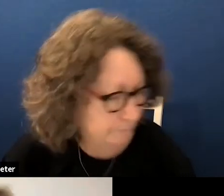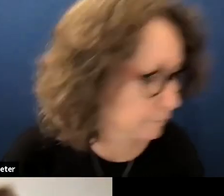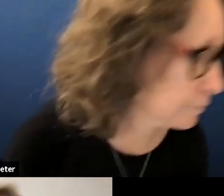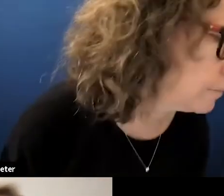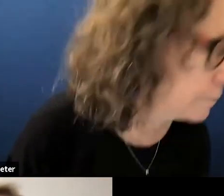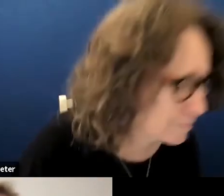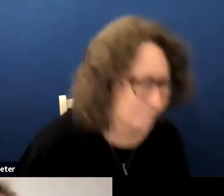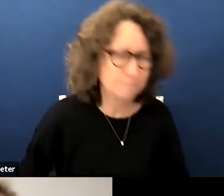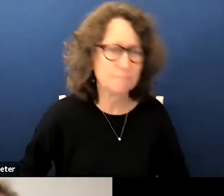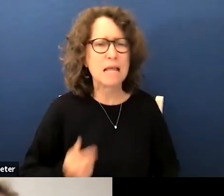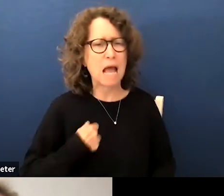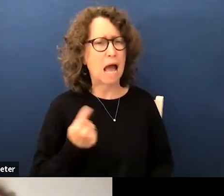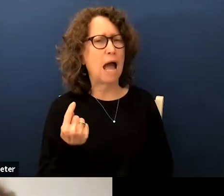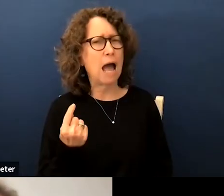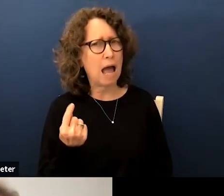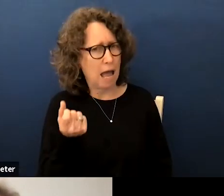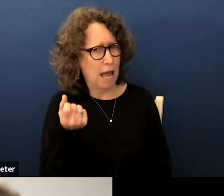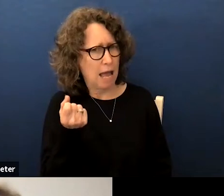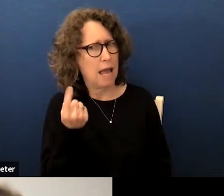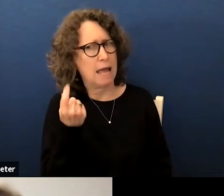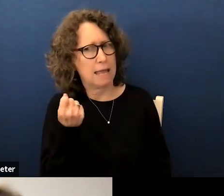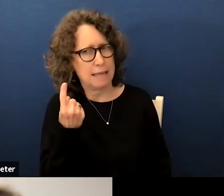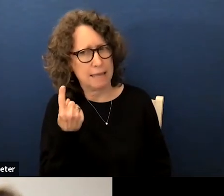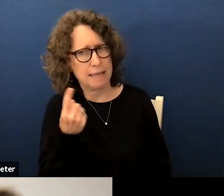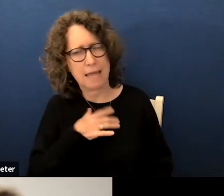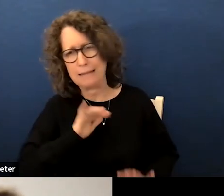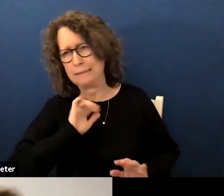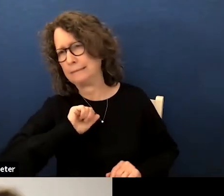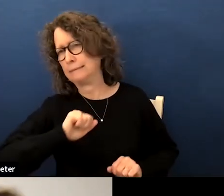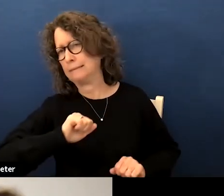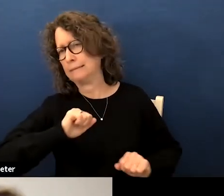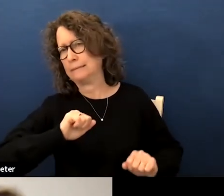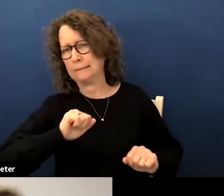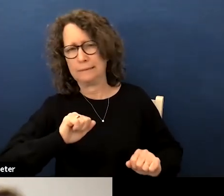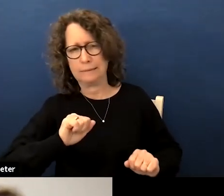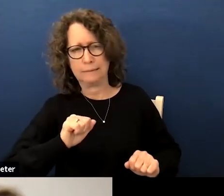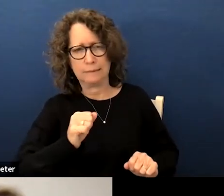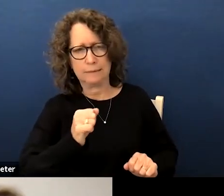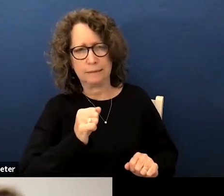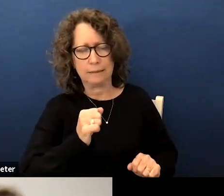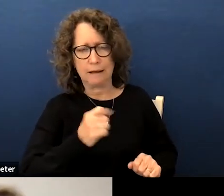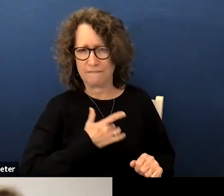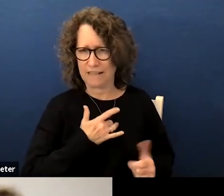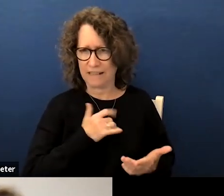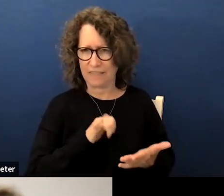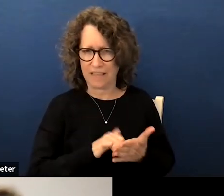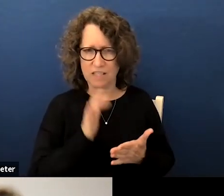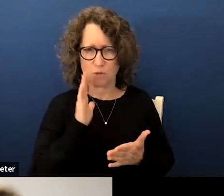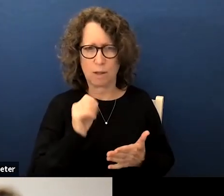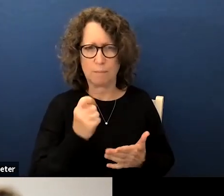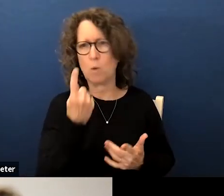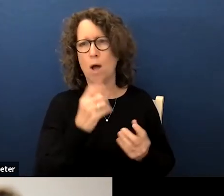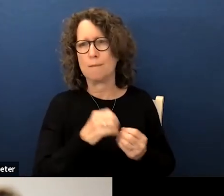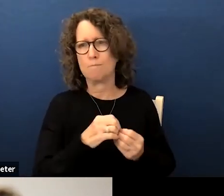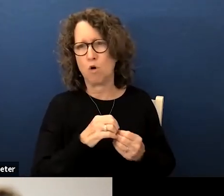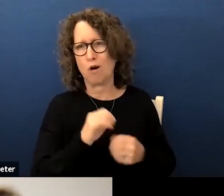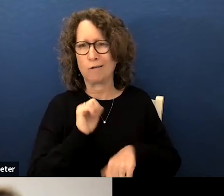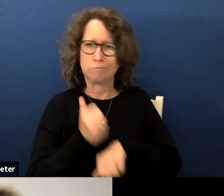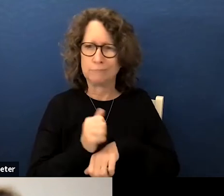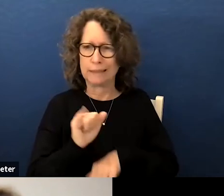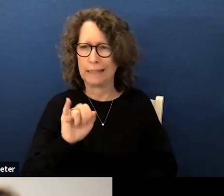the um hesitancy of feeling that this is going to be one more initiative